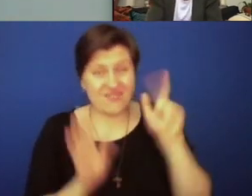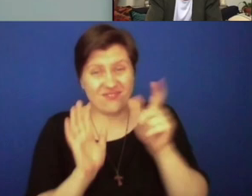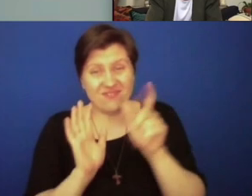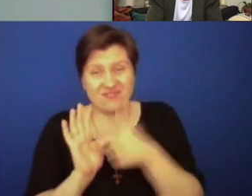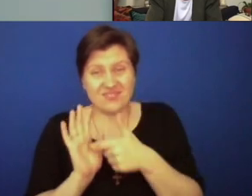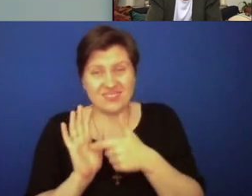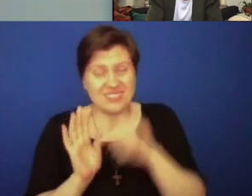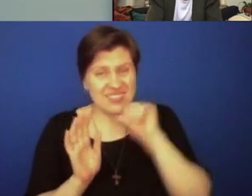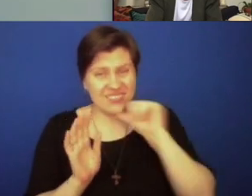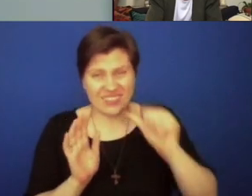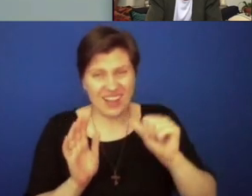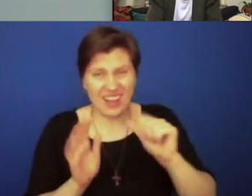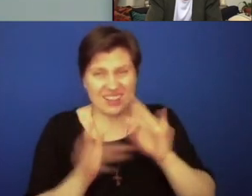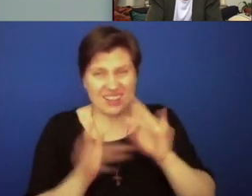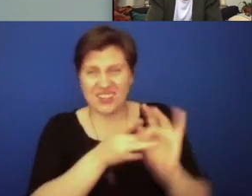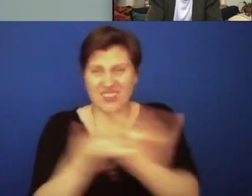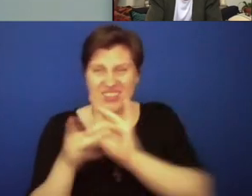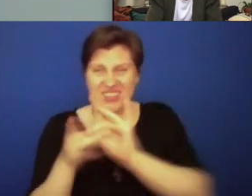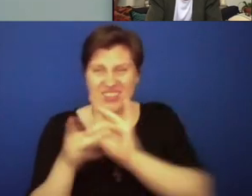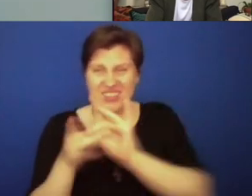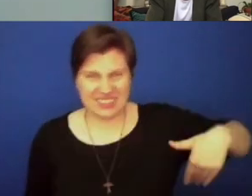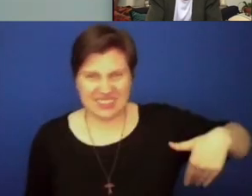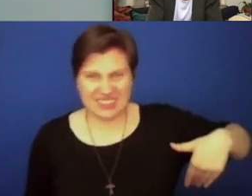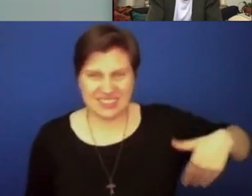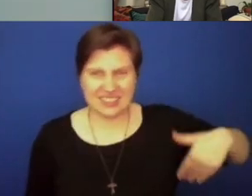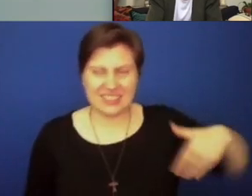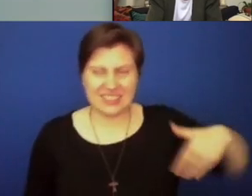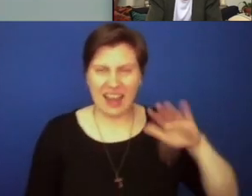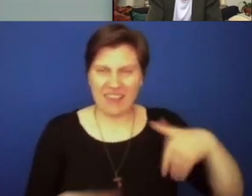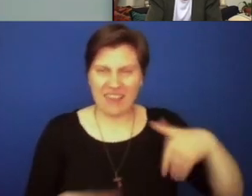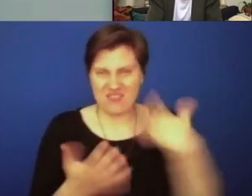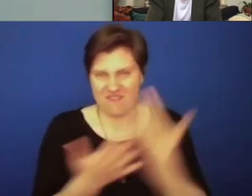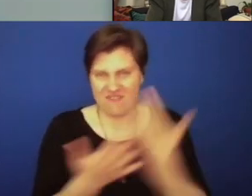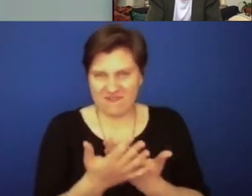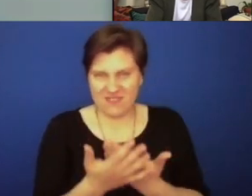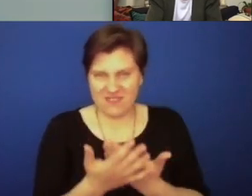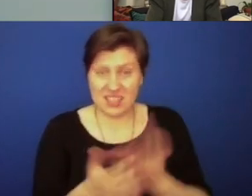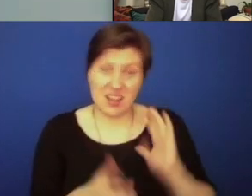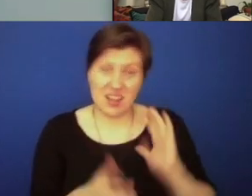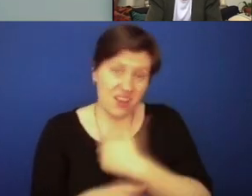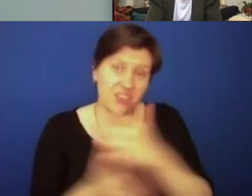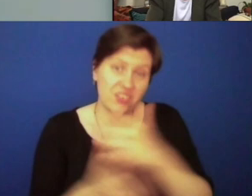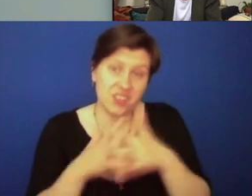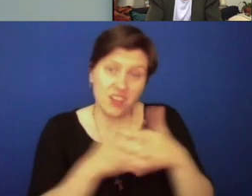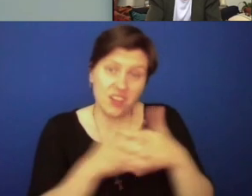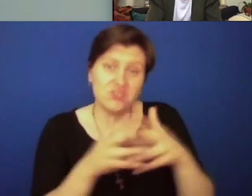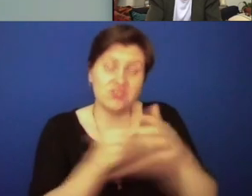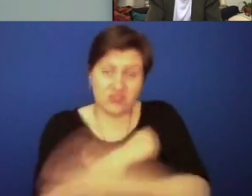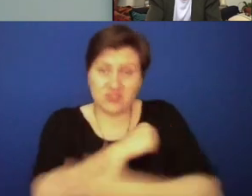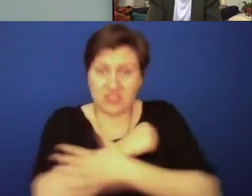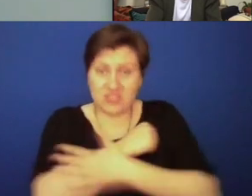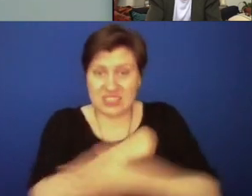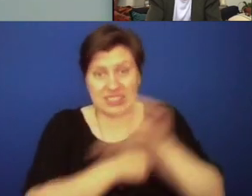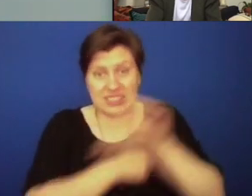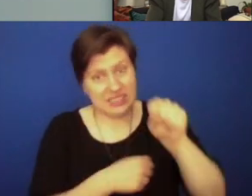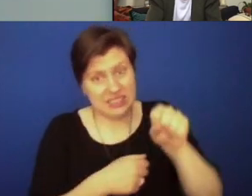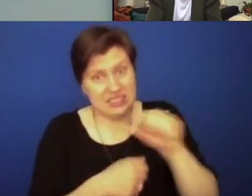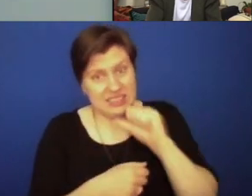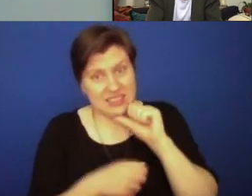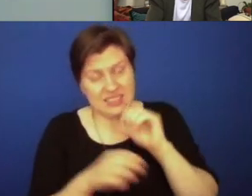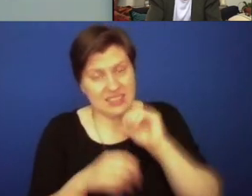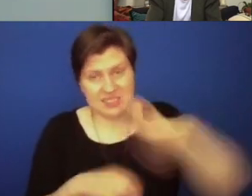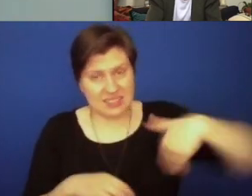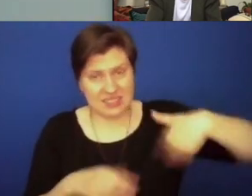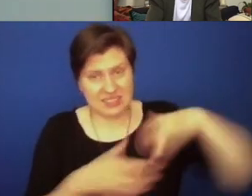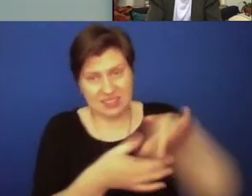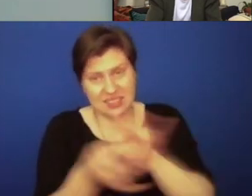there yet. We, we've not arrived at that practice of unity, right? Um, either in our country, that's very obvious, but I I'd say, unfortunately, the